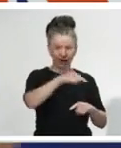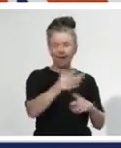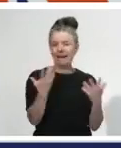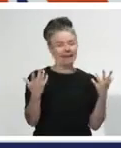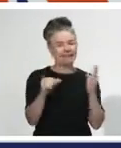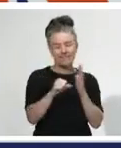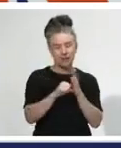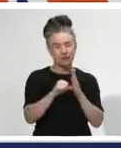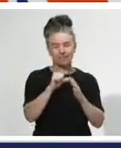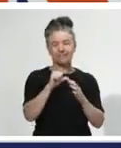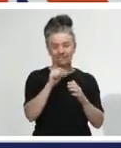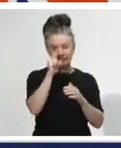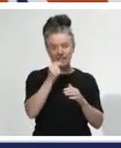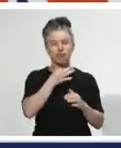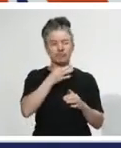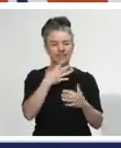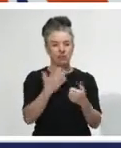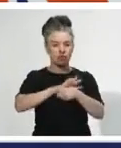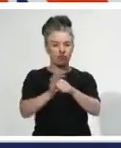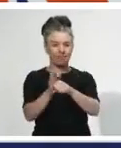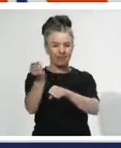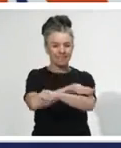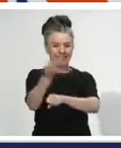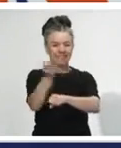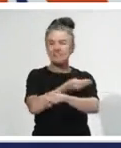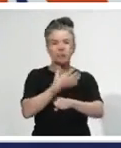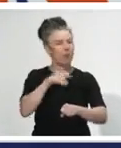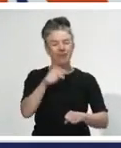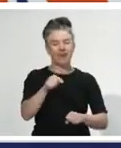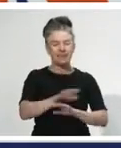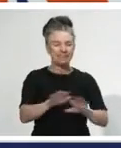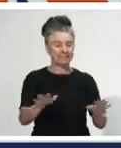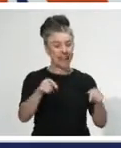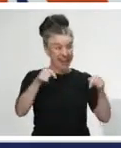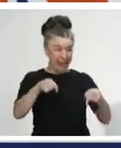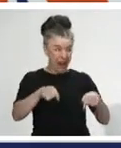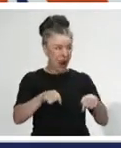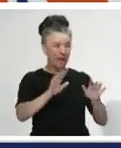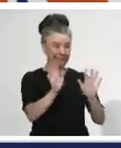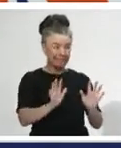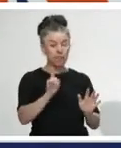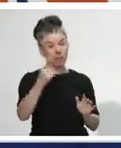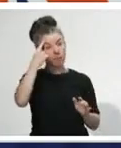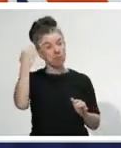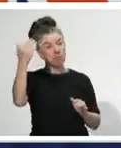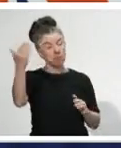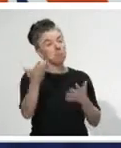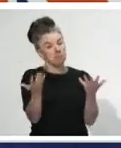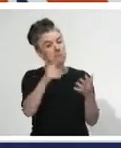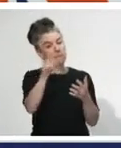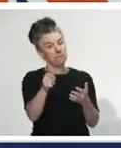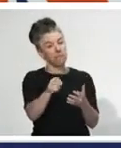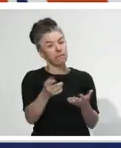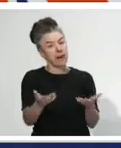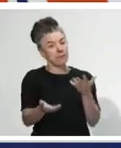virus and we aren't transporting where we may have cases into other areas. So not for now but we haven't ruled it out in the future. Could you do something